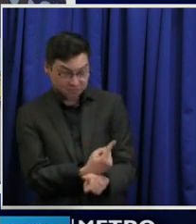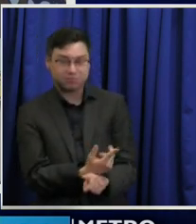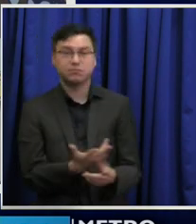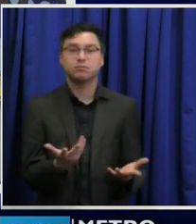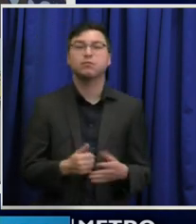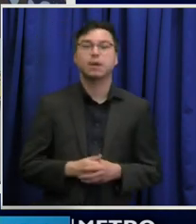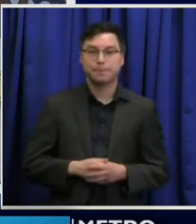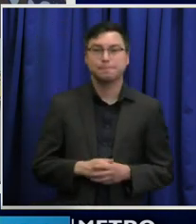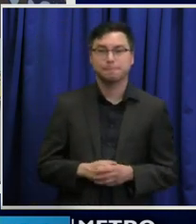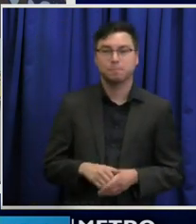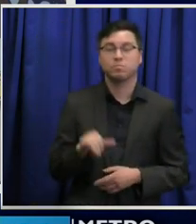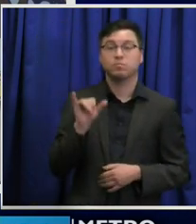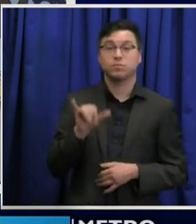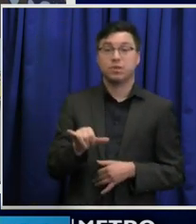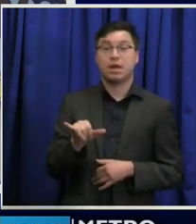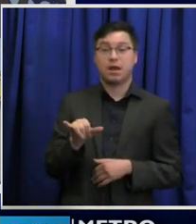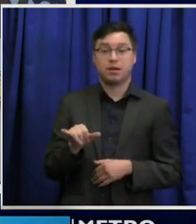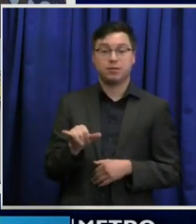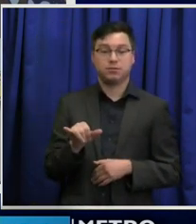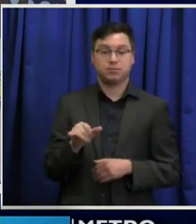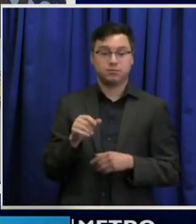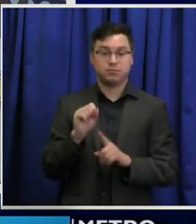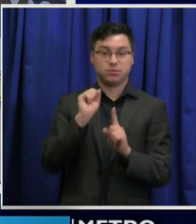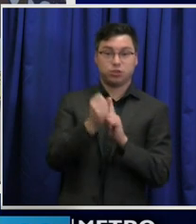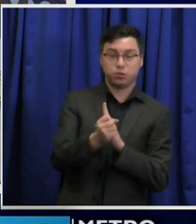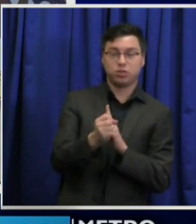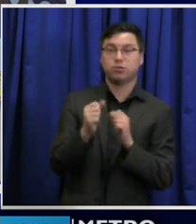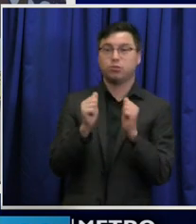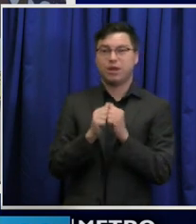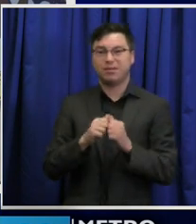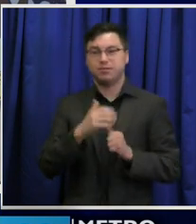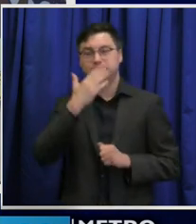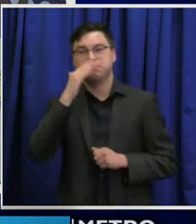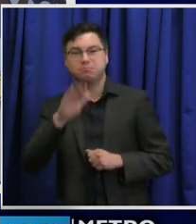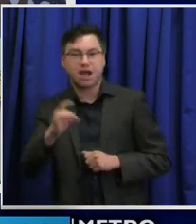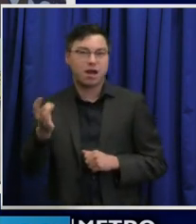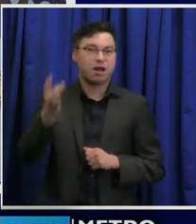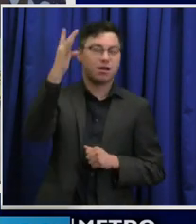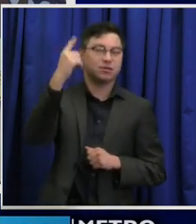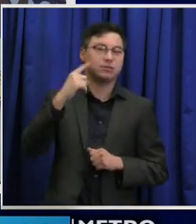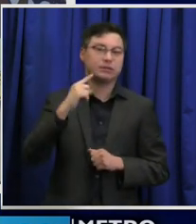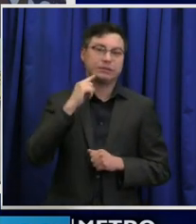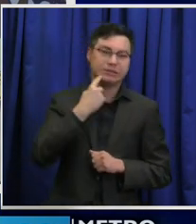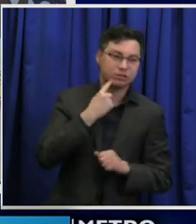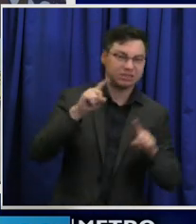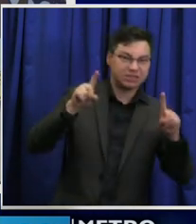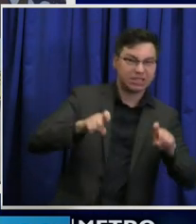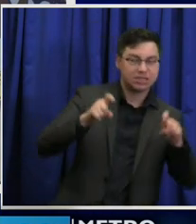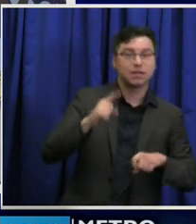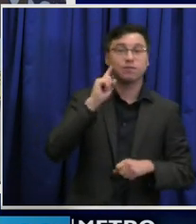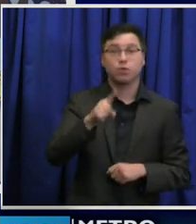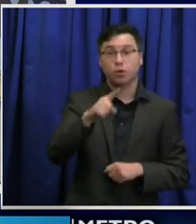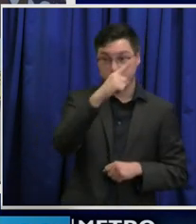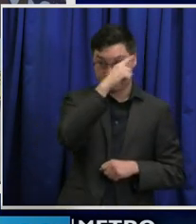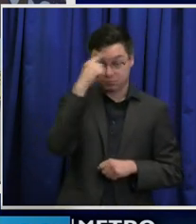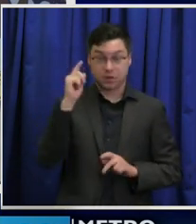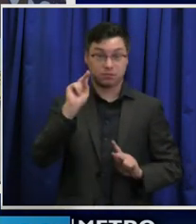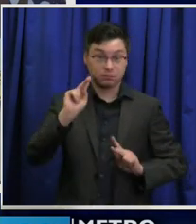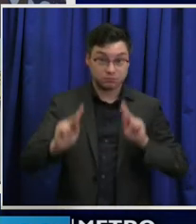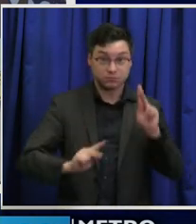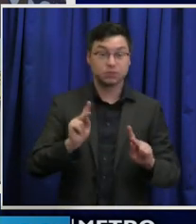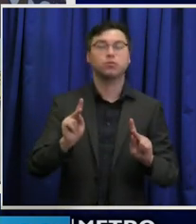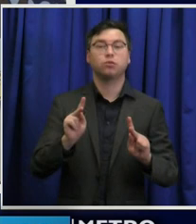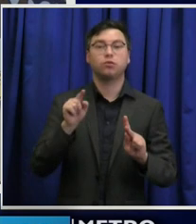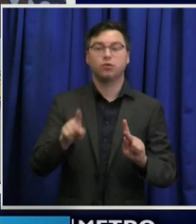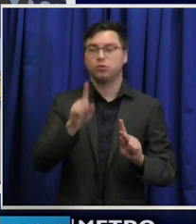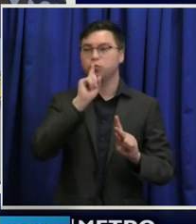experiment in which African Americans were subject to such egregious lapses in ethics at the hands of government physicians figures prominently in why so